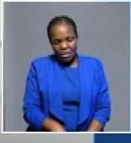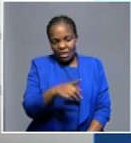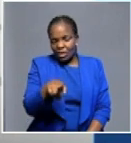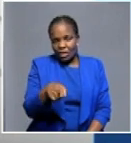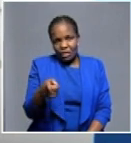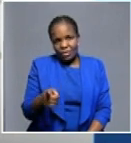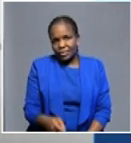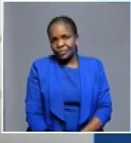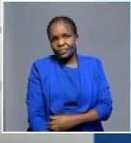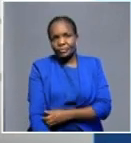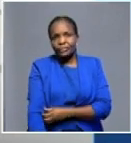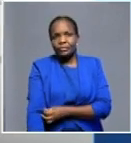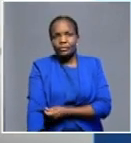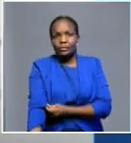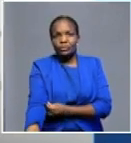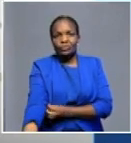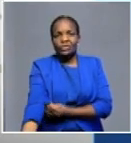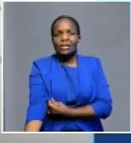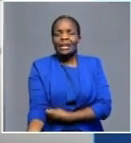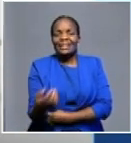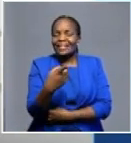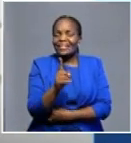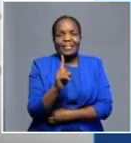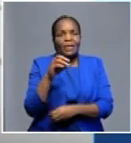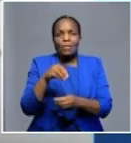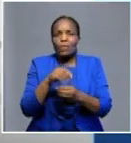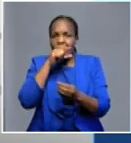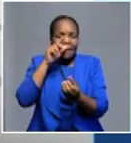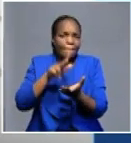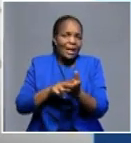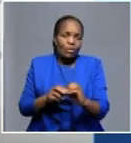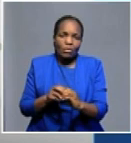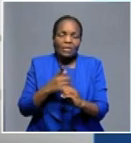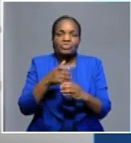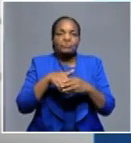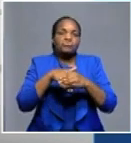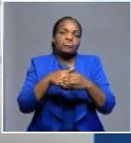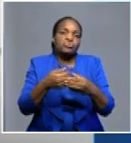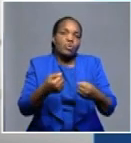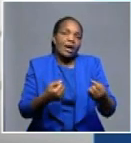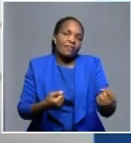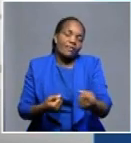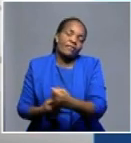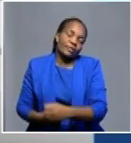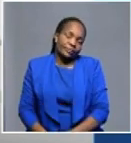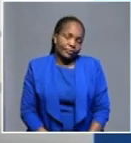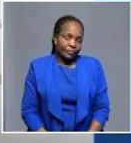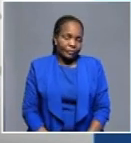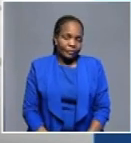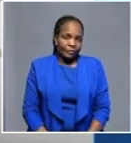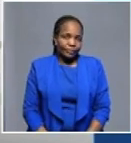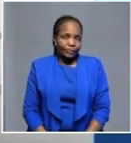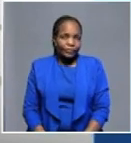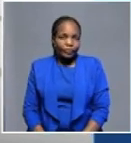And the permit holders are no longer making business. This is the reason why we have come up with such. And, you know, the